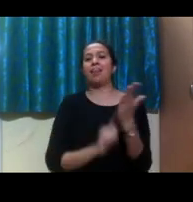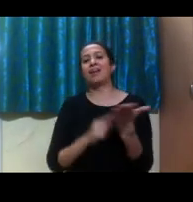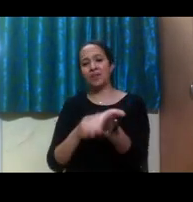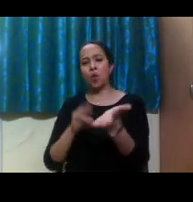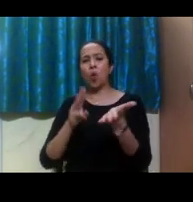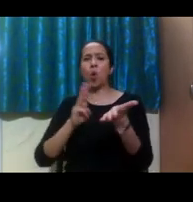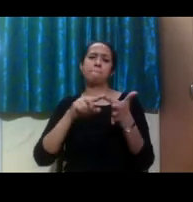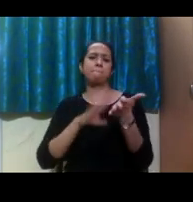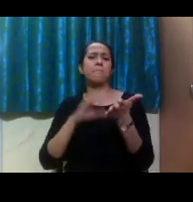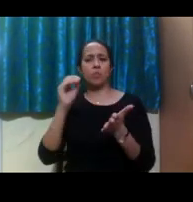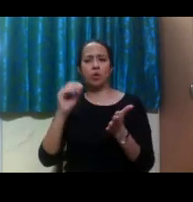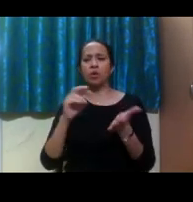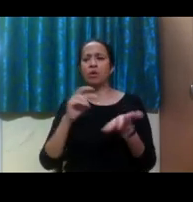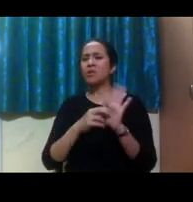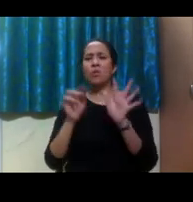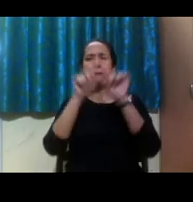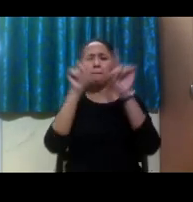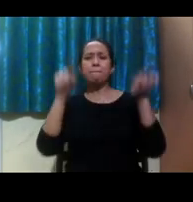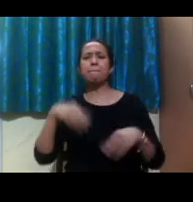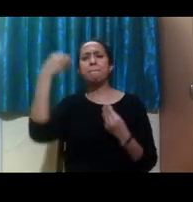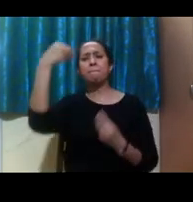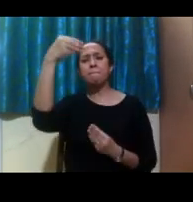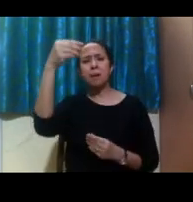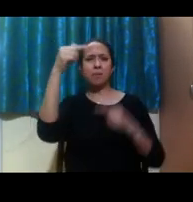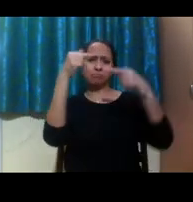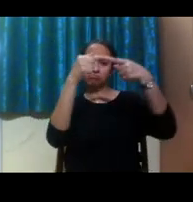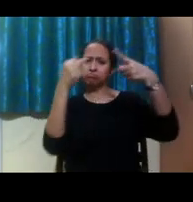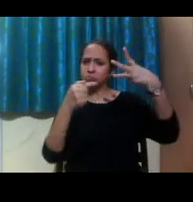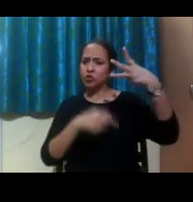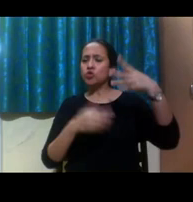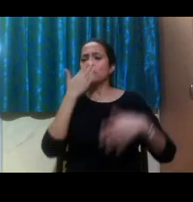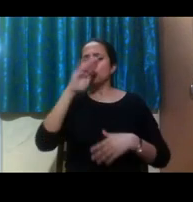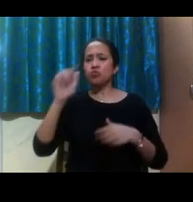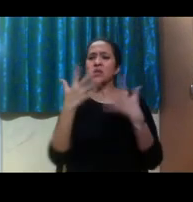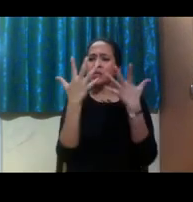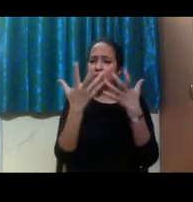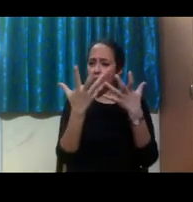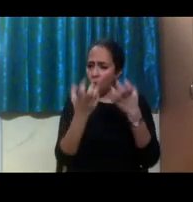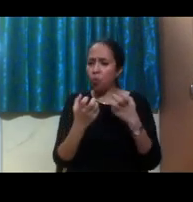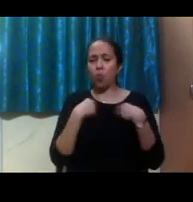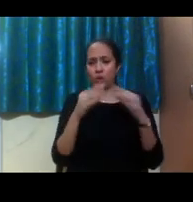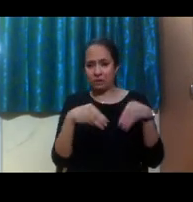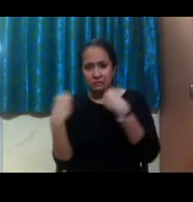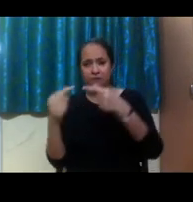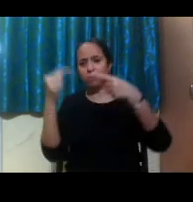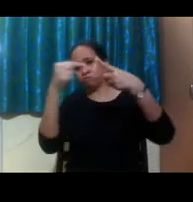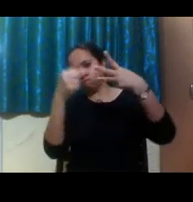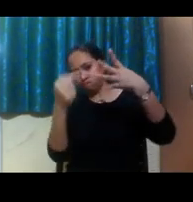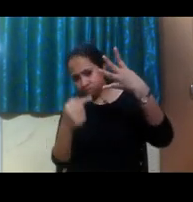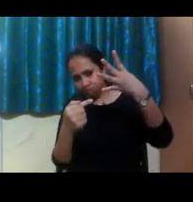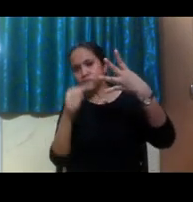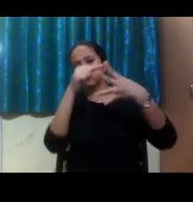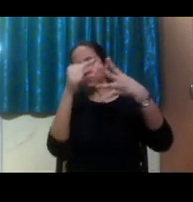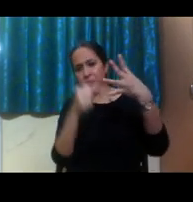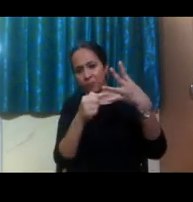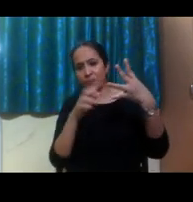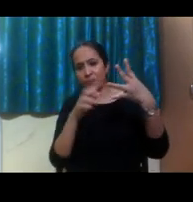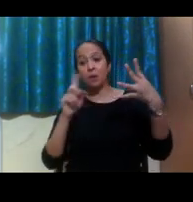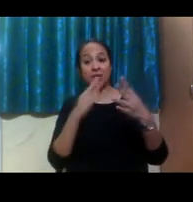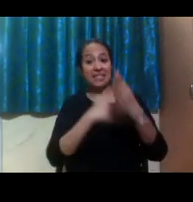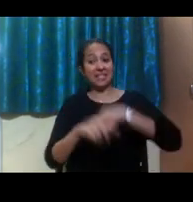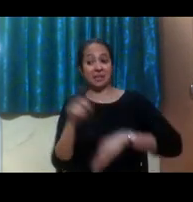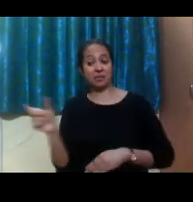just a document that's going to say, here's what the student's accommodations are. But that document doesn't say anything about your disability,